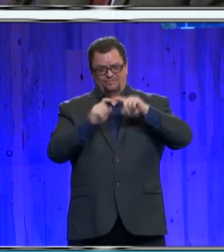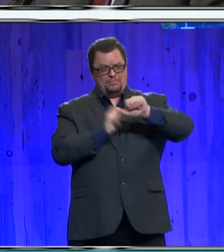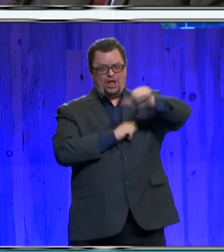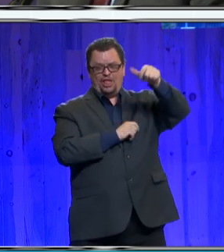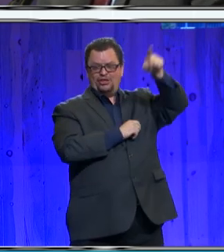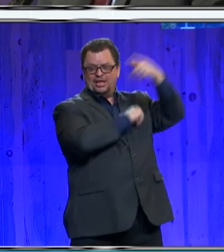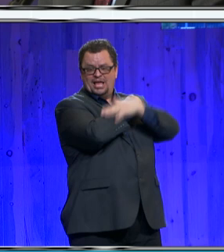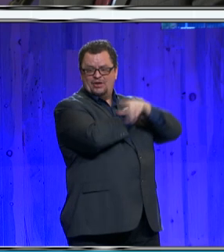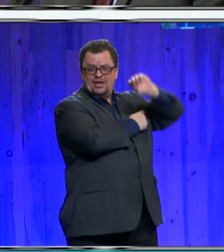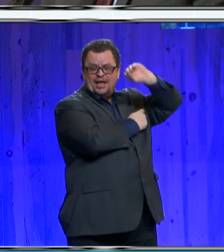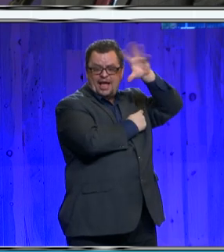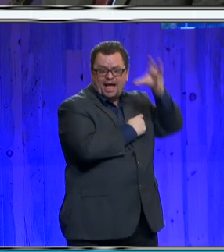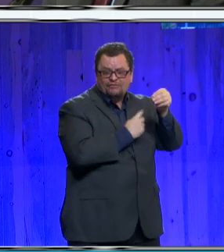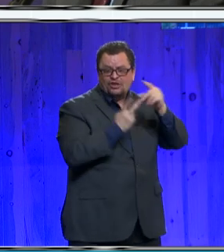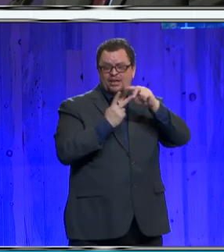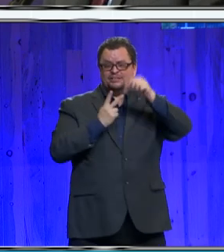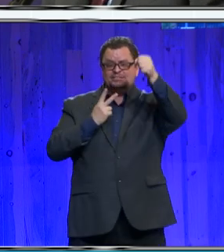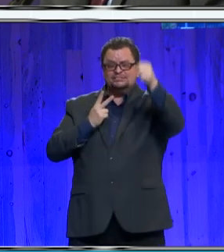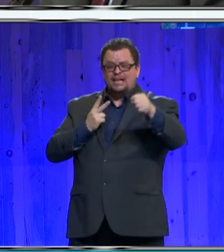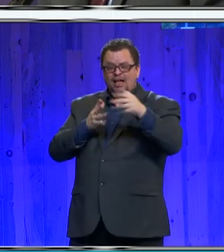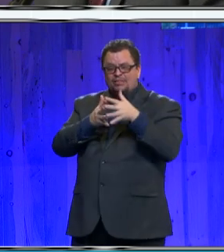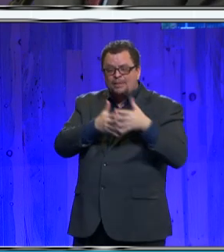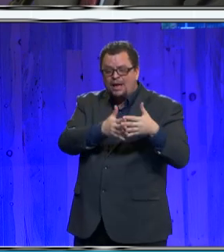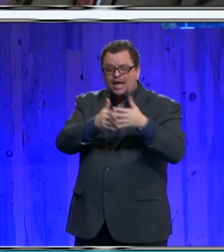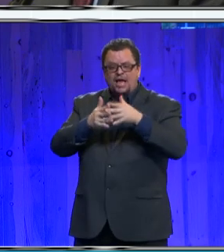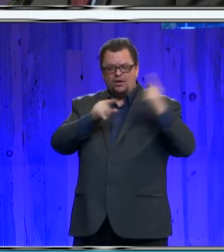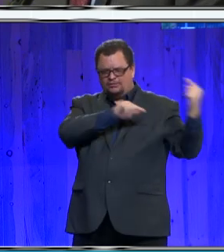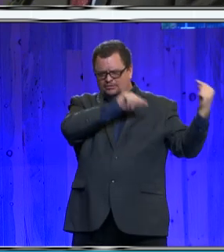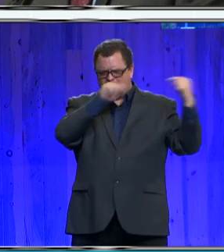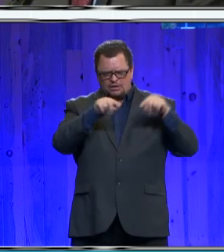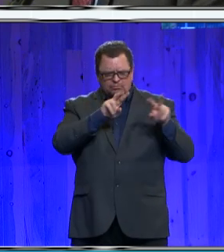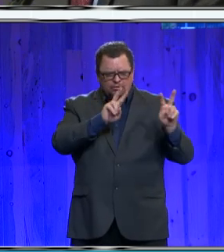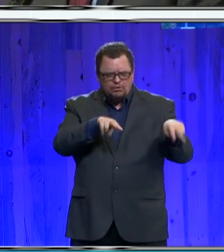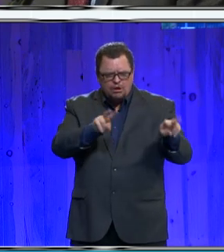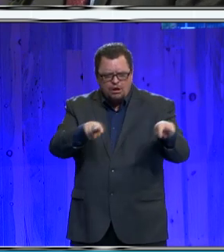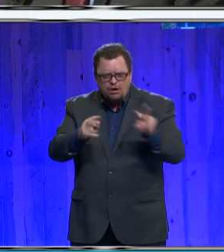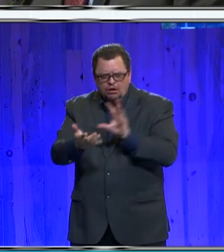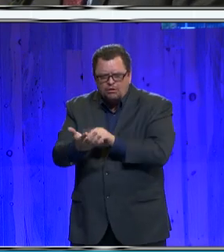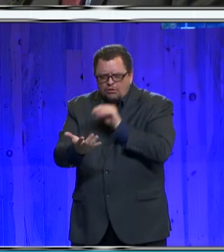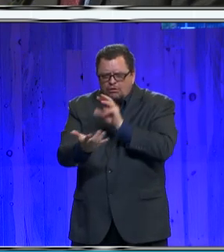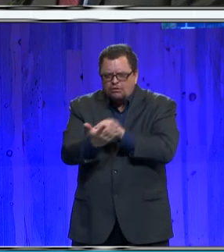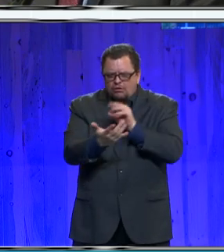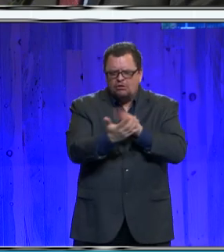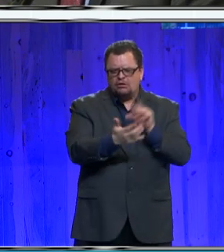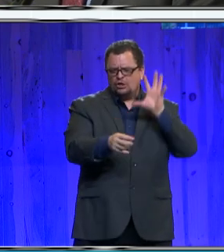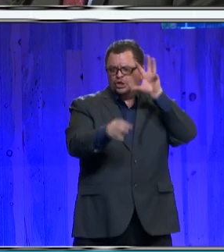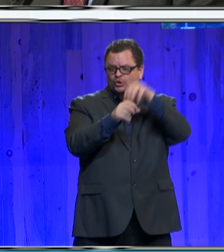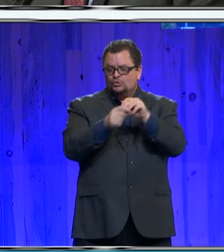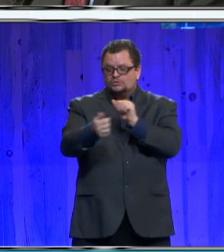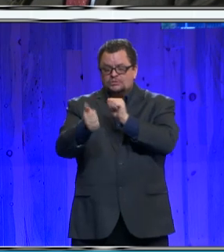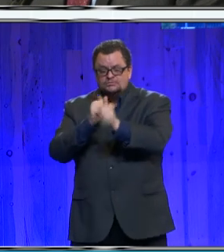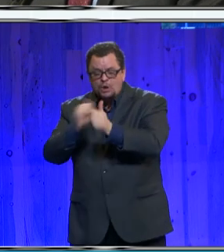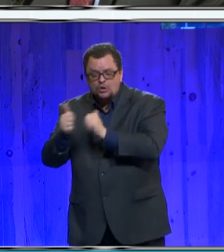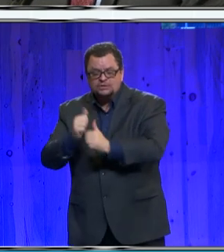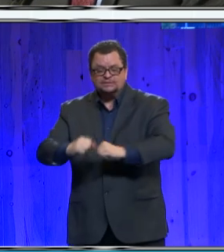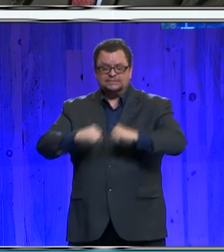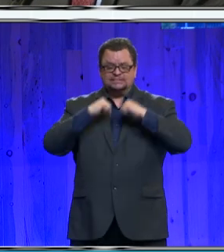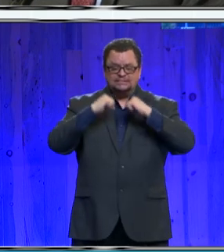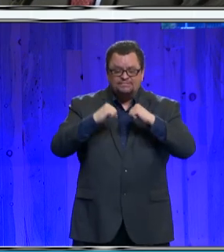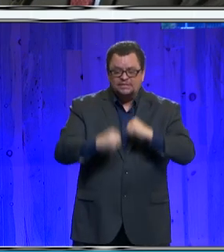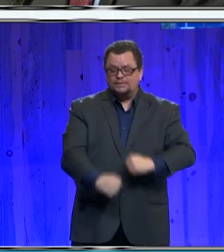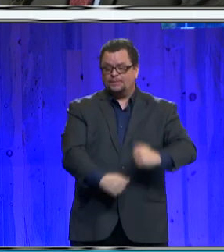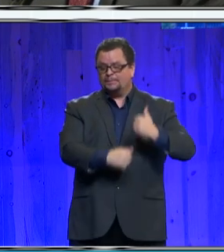successes across dozens of industries, including defense, sports, arts, cybersecurity, and manufacturing.